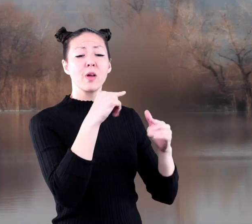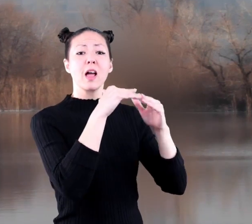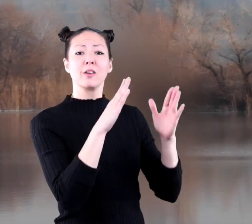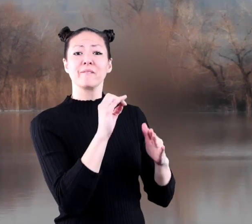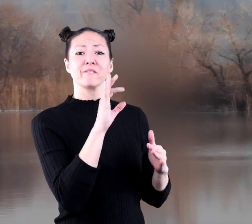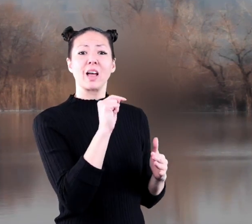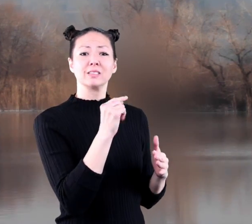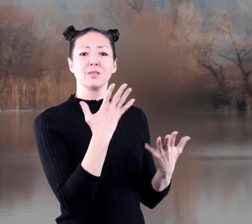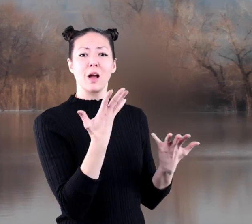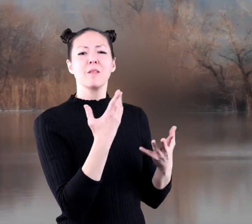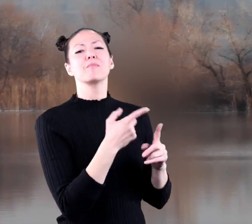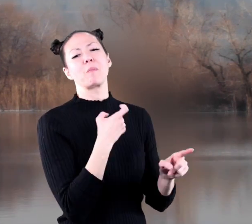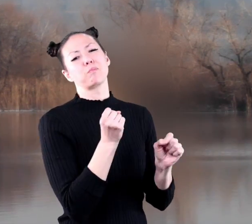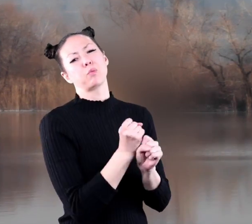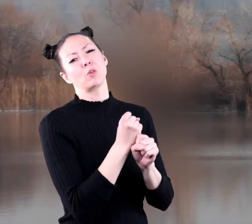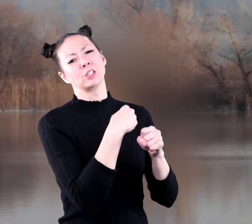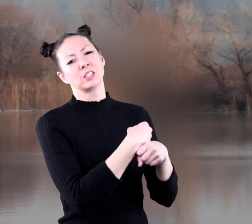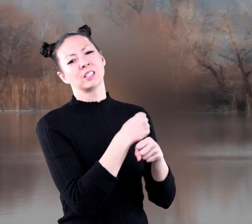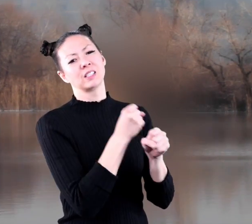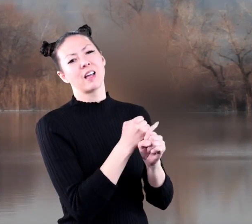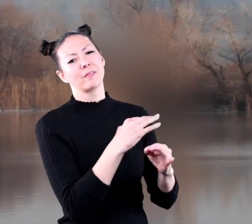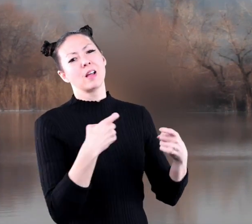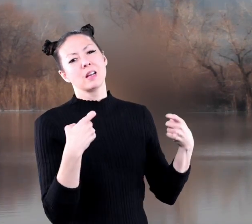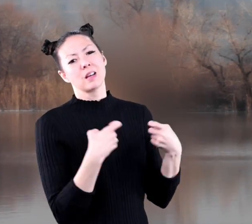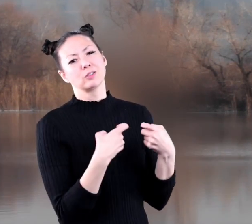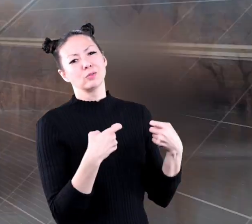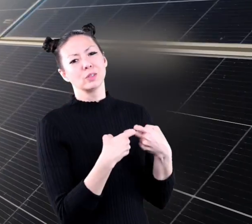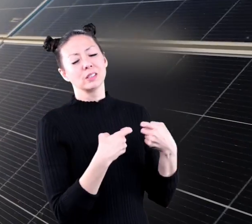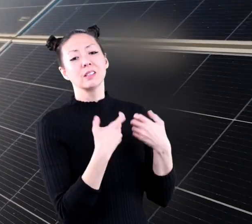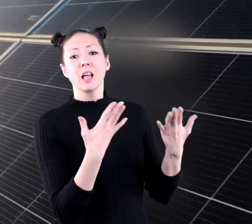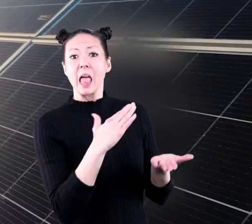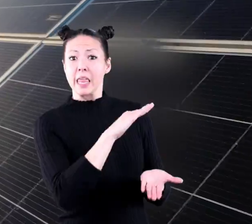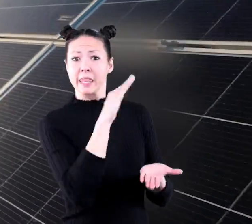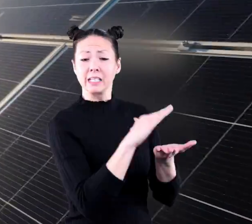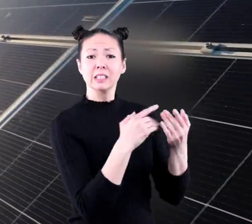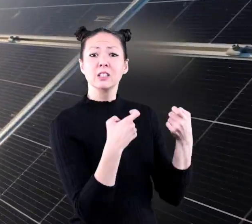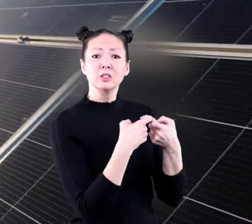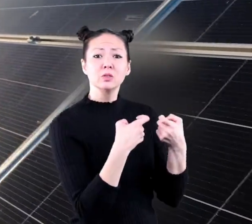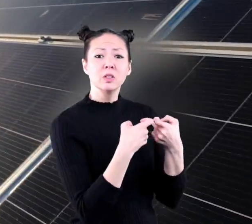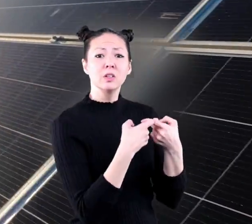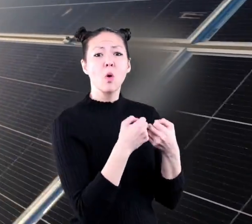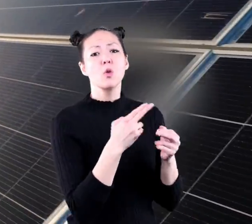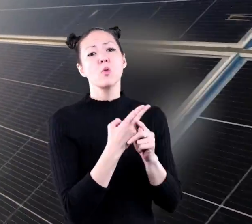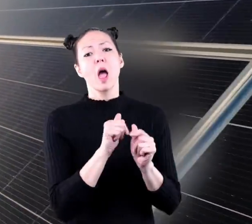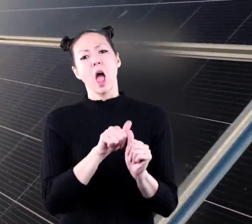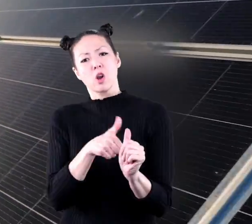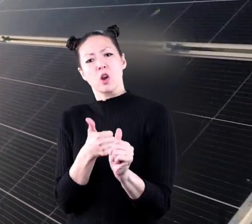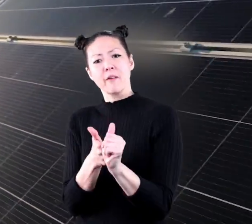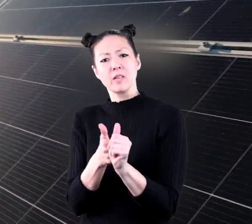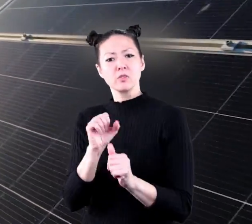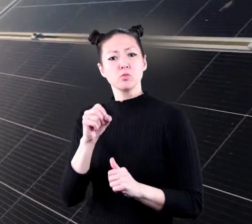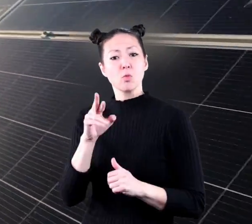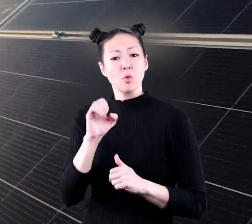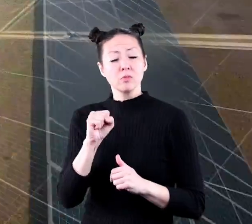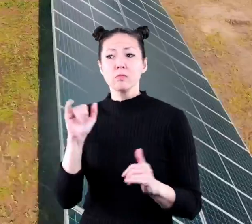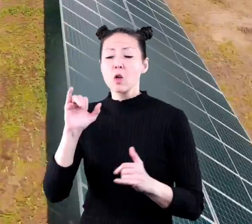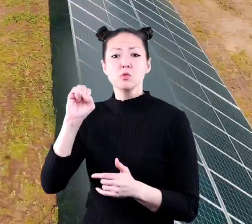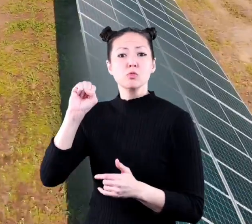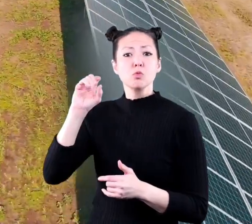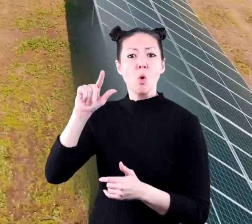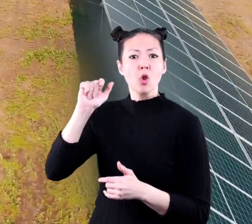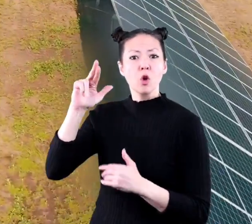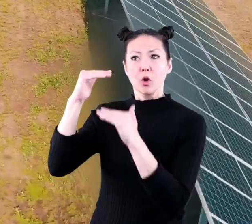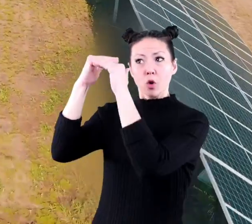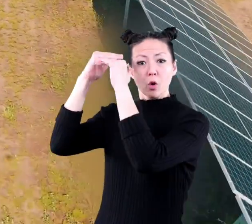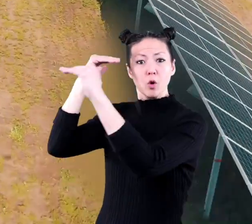gases is from the production of electricity. Using less electricity or using alternative sources, such